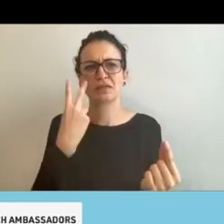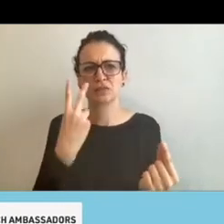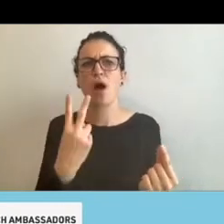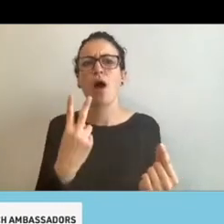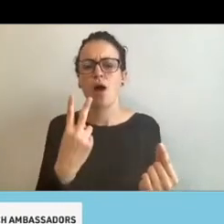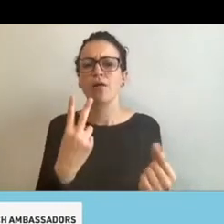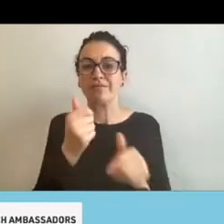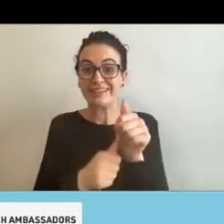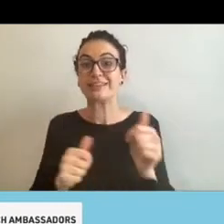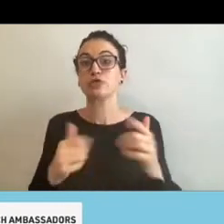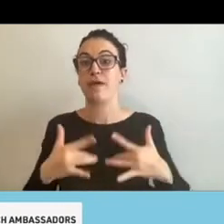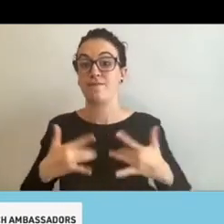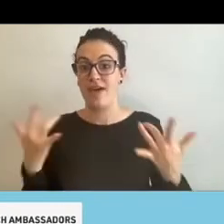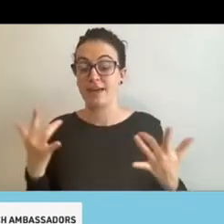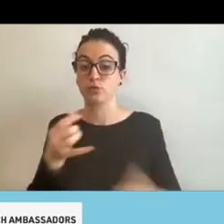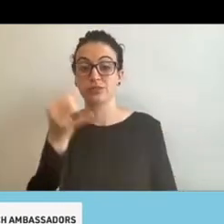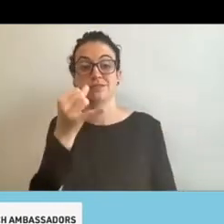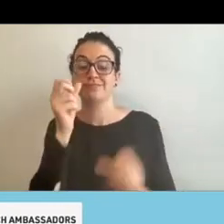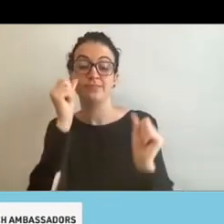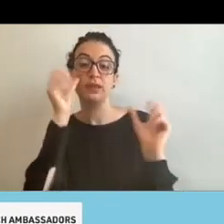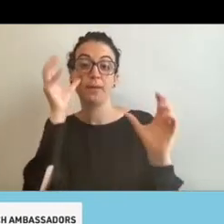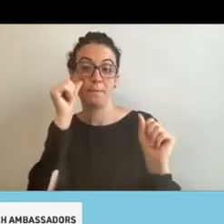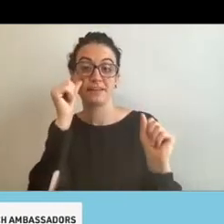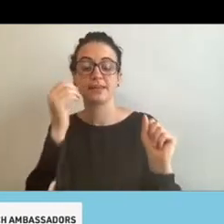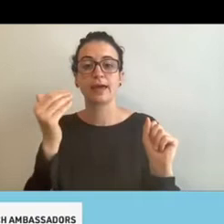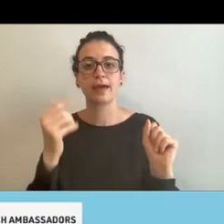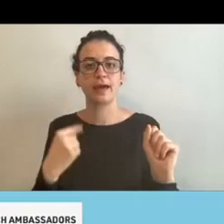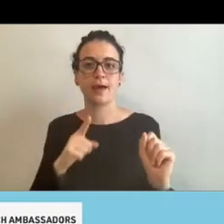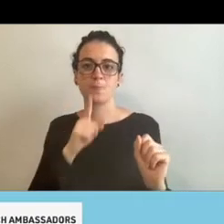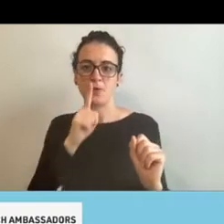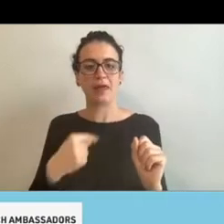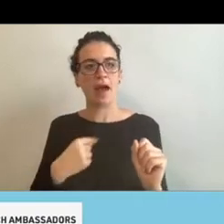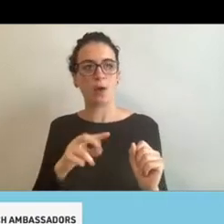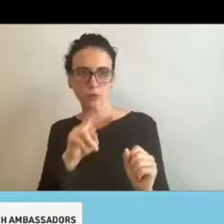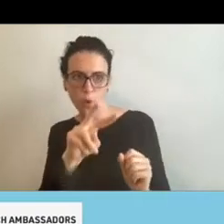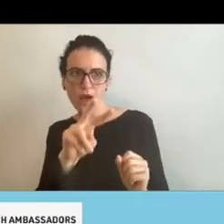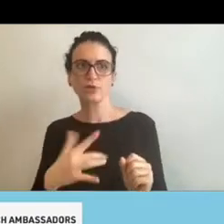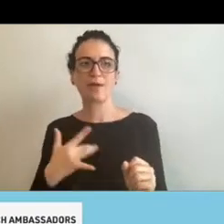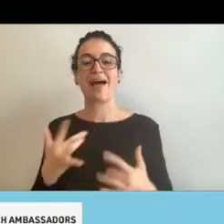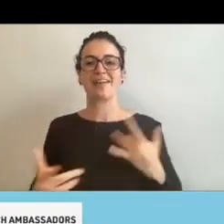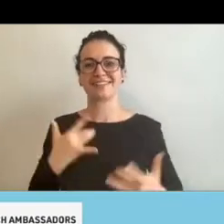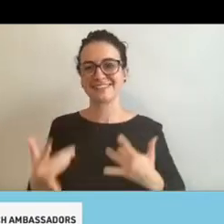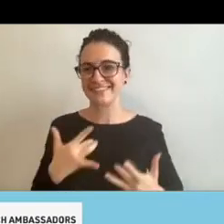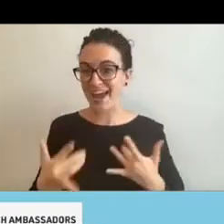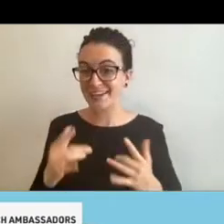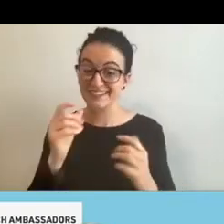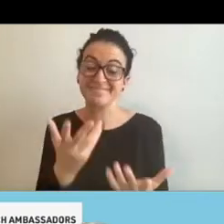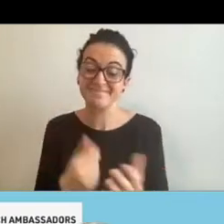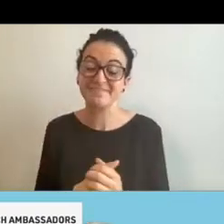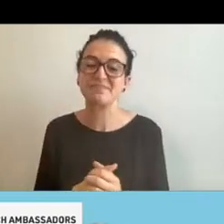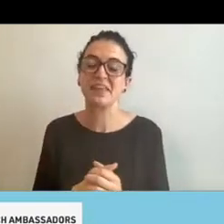other individuals and that was very, very exciting and fun to watch. Um, I, I want to thank you guys for just being so